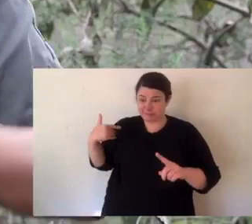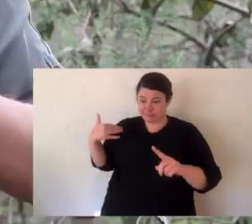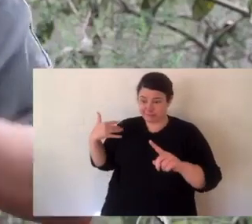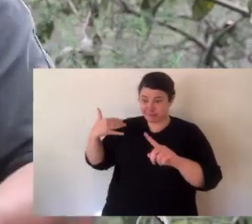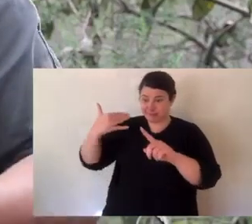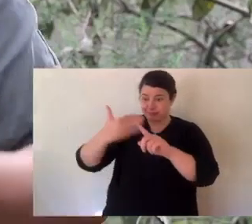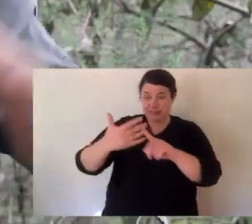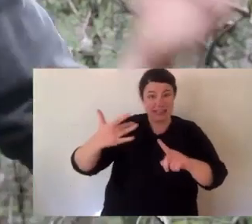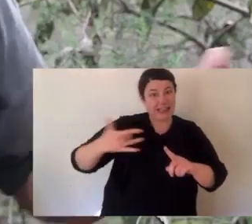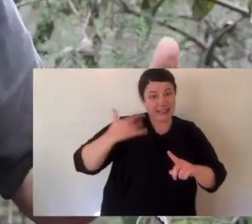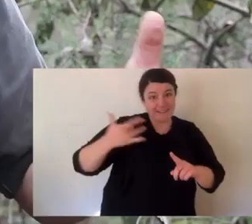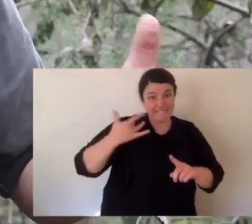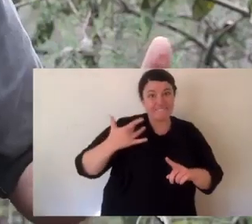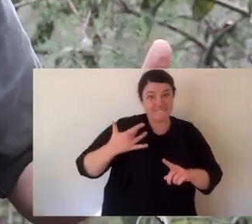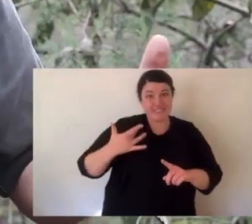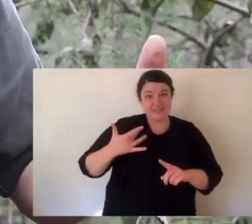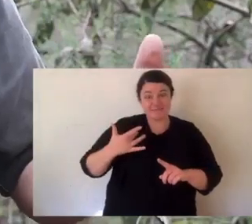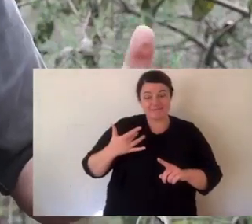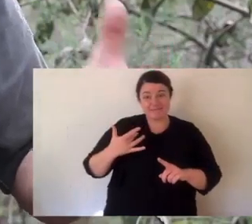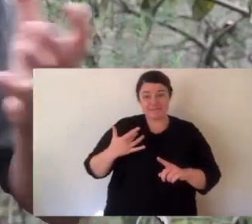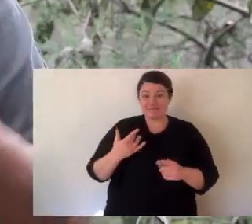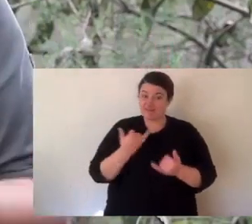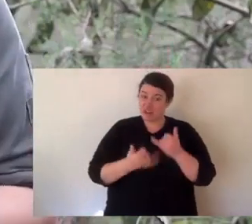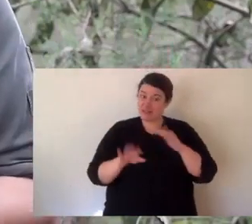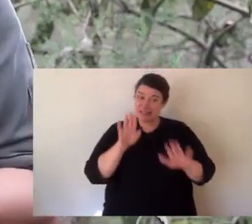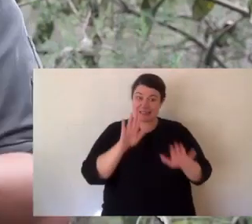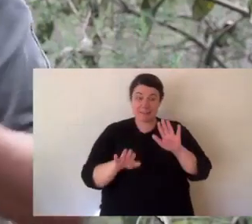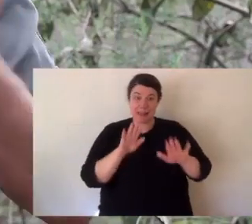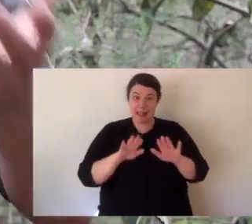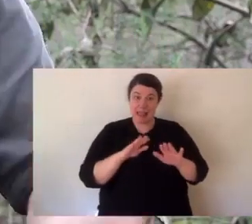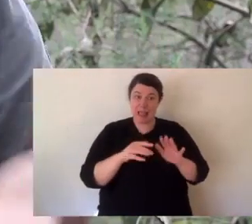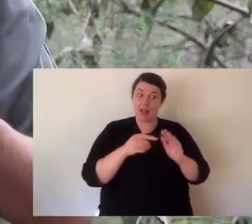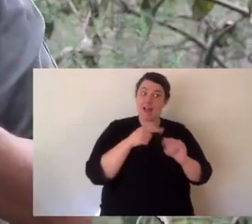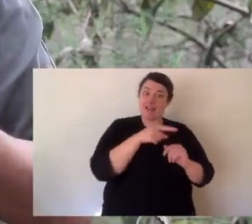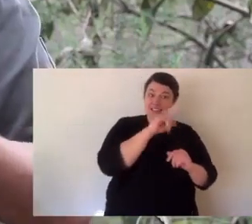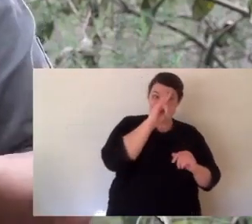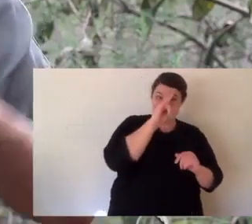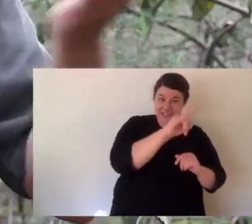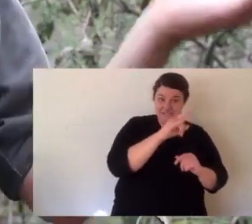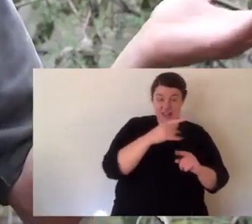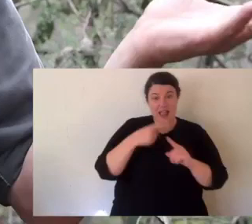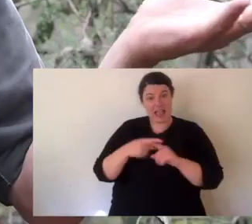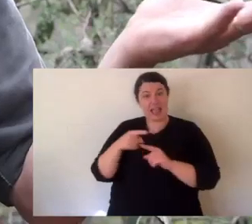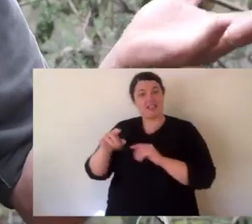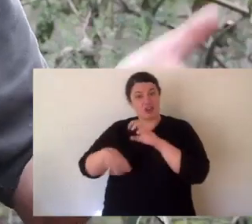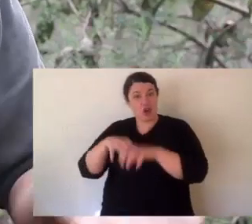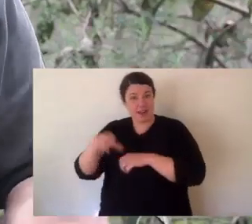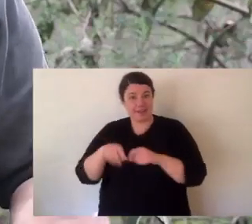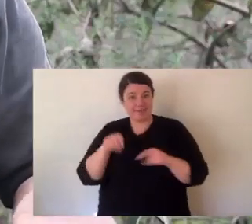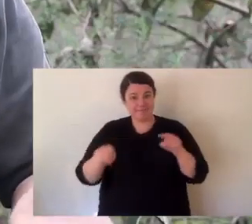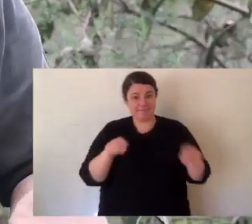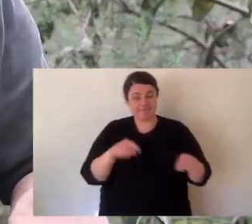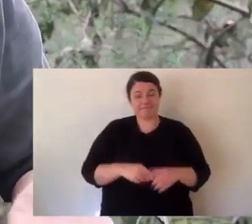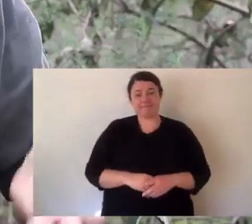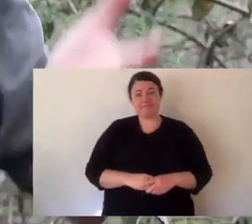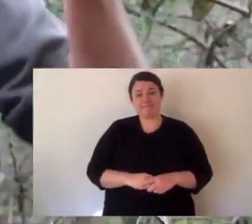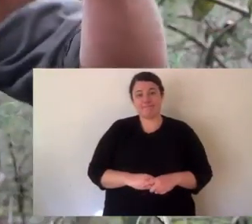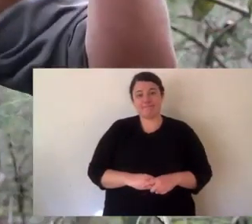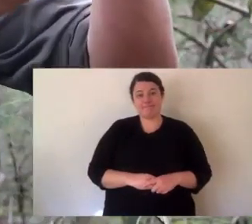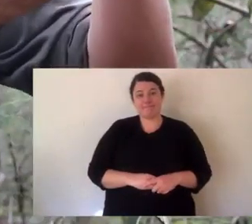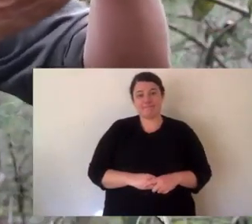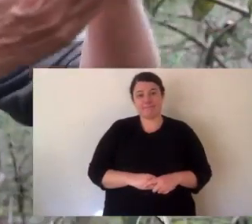world's largest living carnivorous marsupial. And there are so many parallels between the devil and the thylacine.